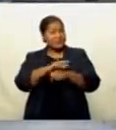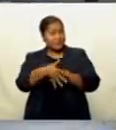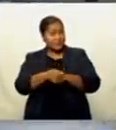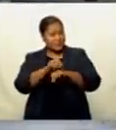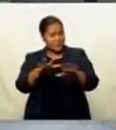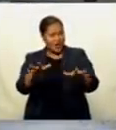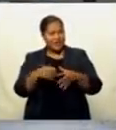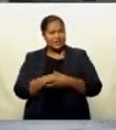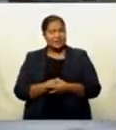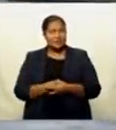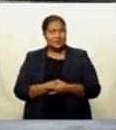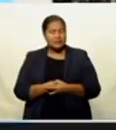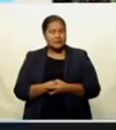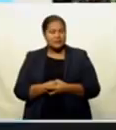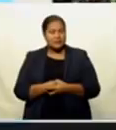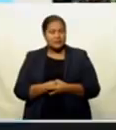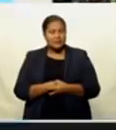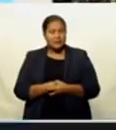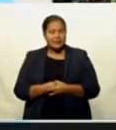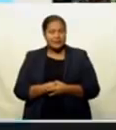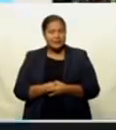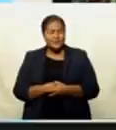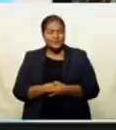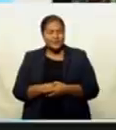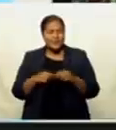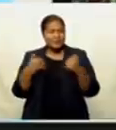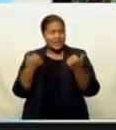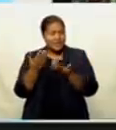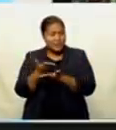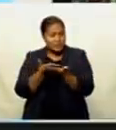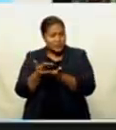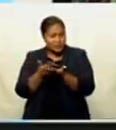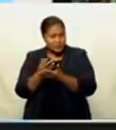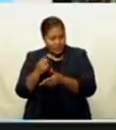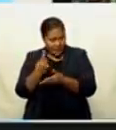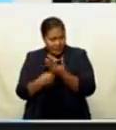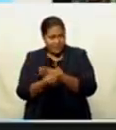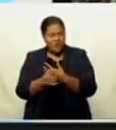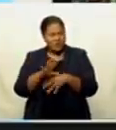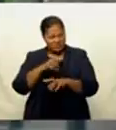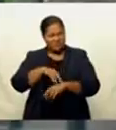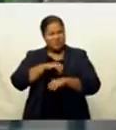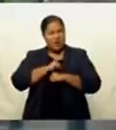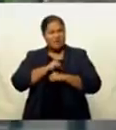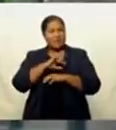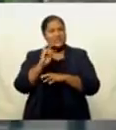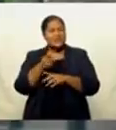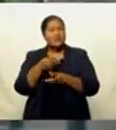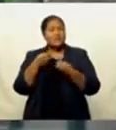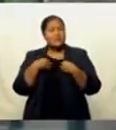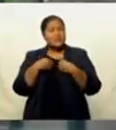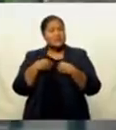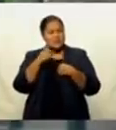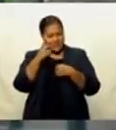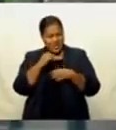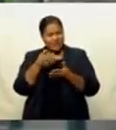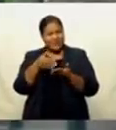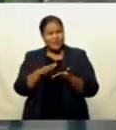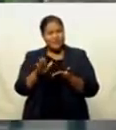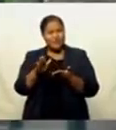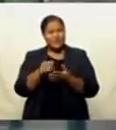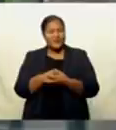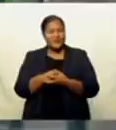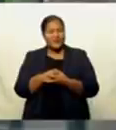of these businesses, the discussions are quite advanced. And we are very confident that some of these businesses can be given approval to